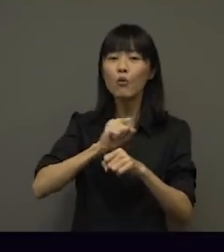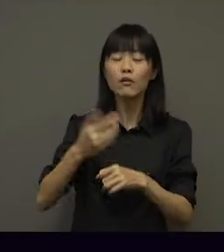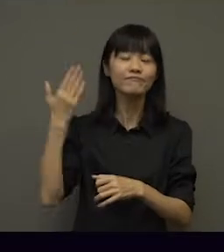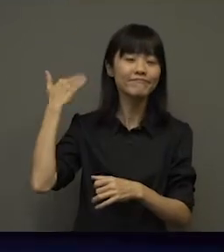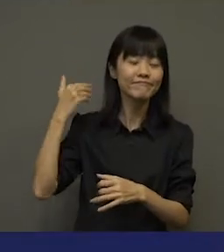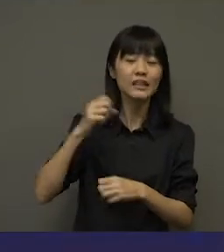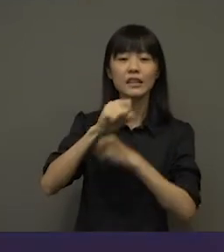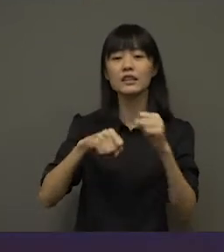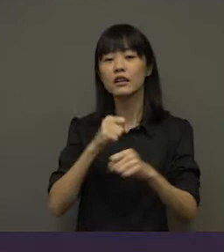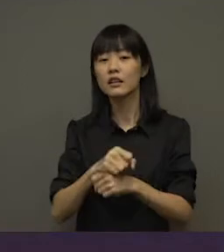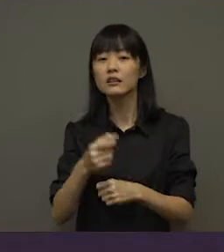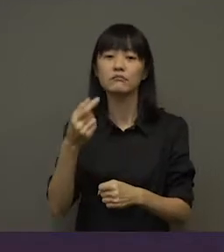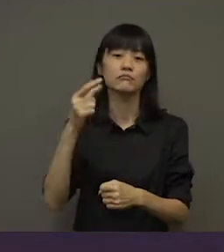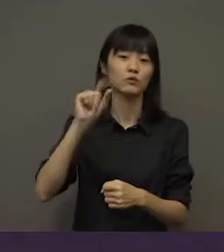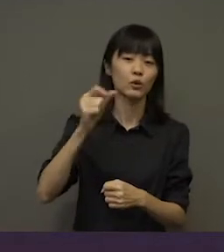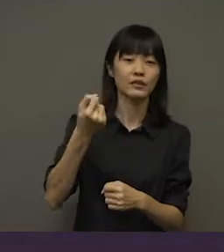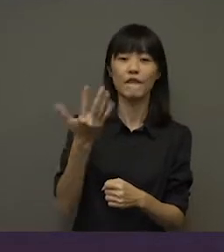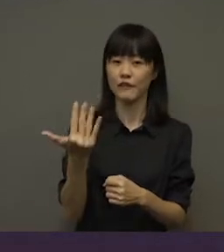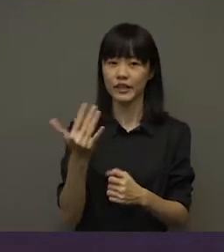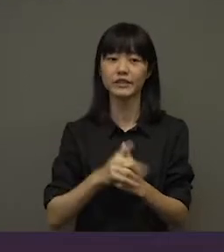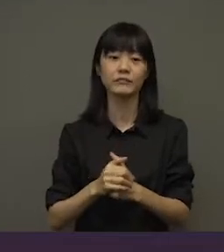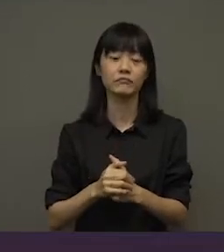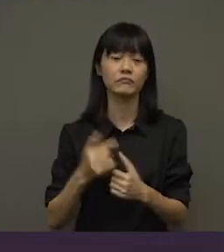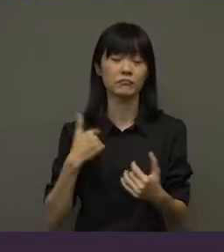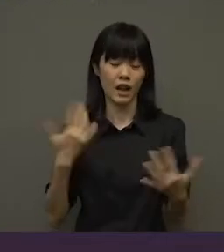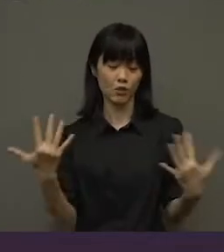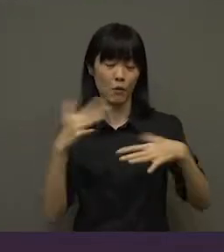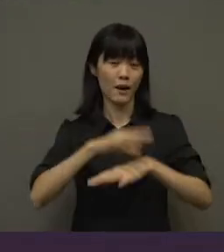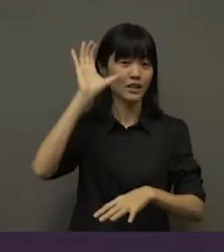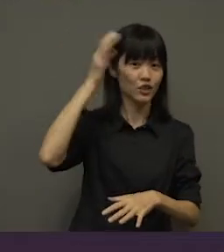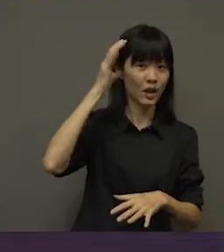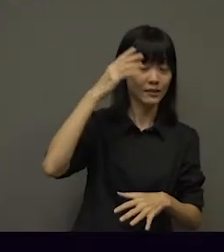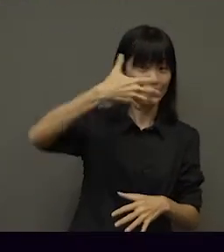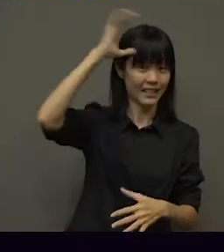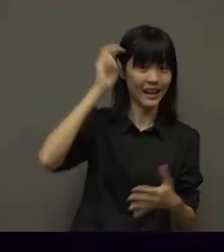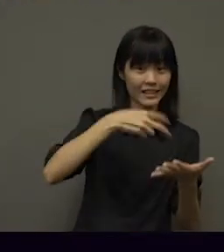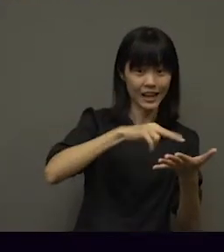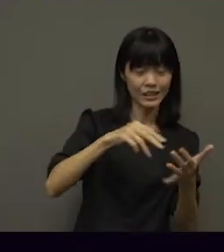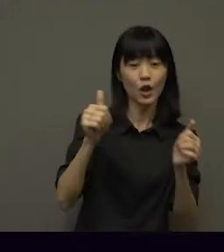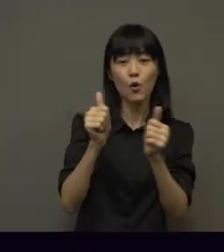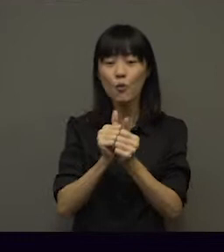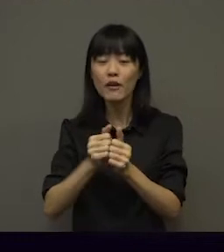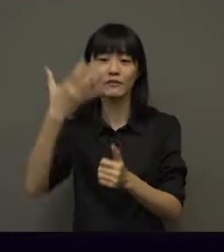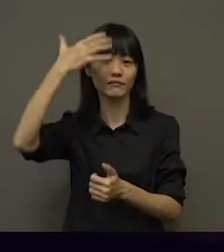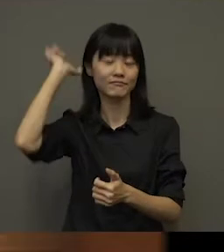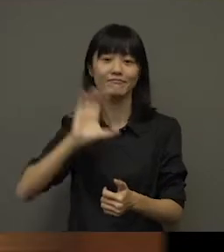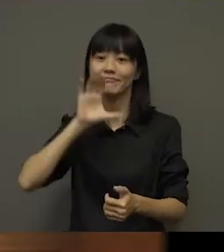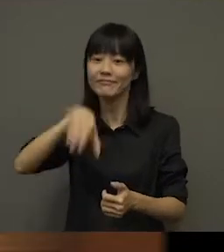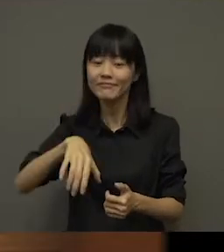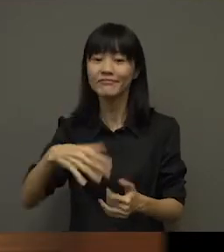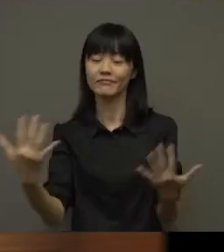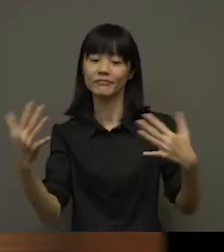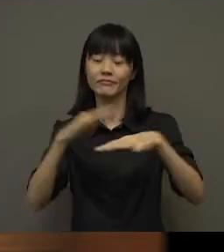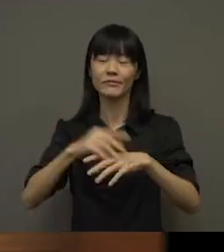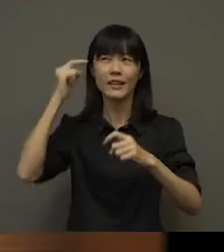of my past work that I made in 2015. I incorporated the Chinese Lion Dance and the Merlion together,